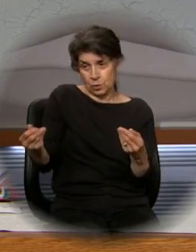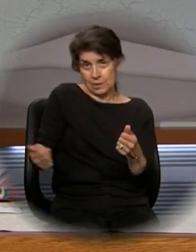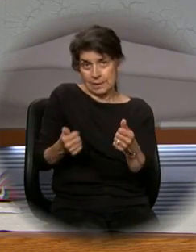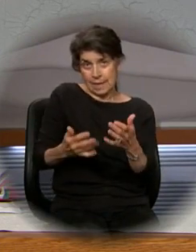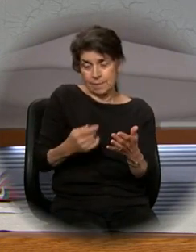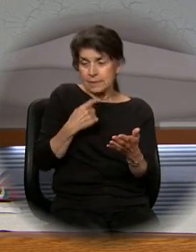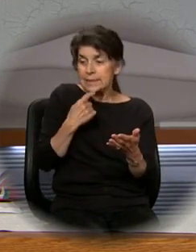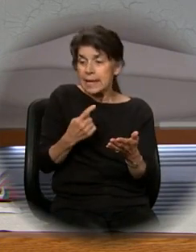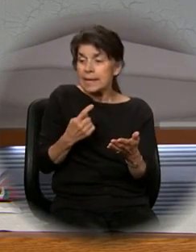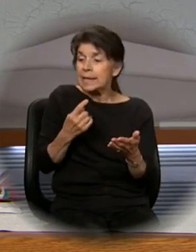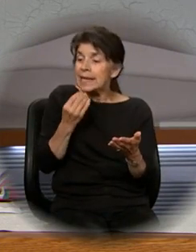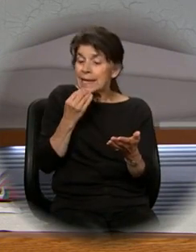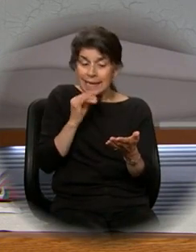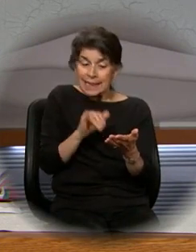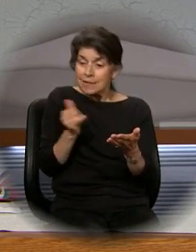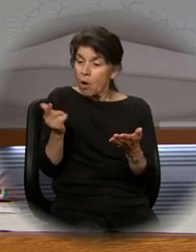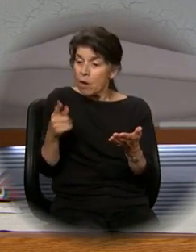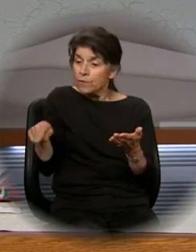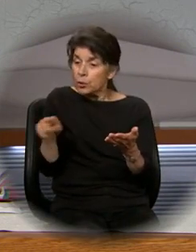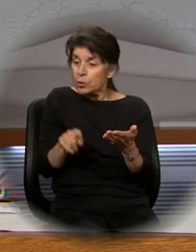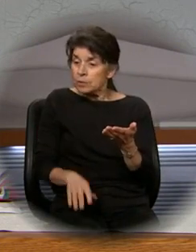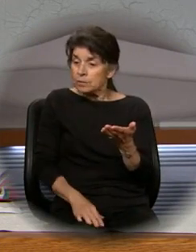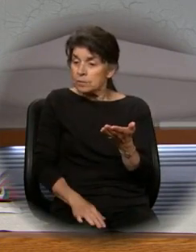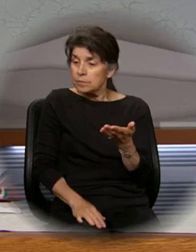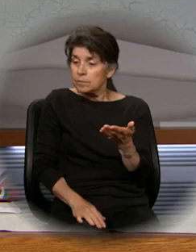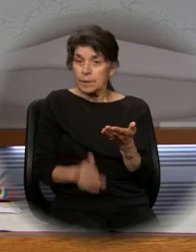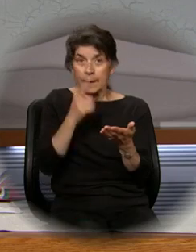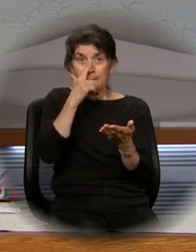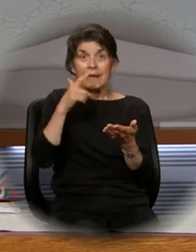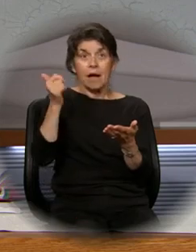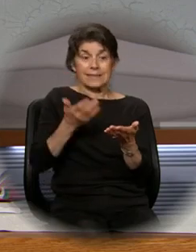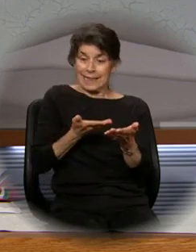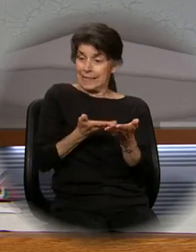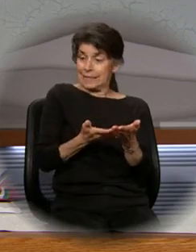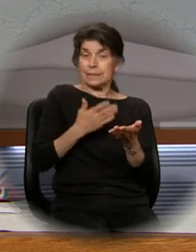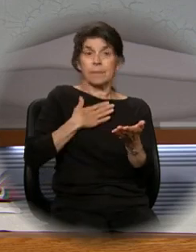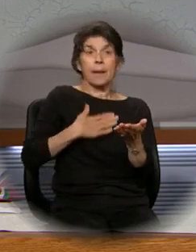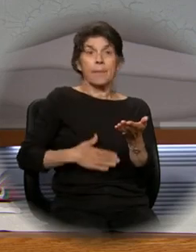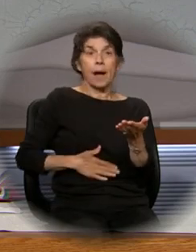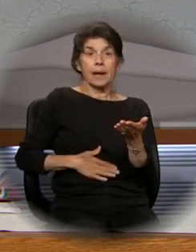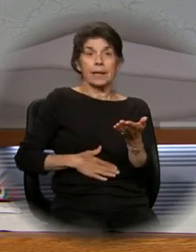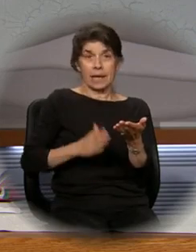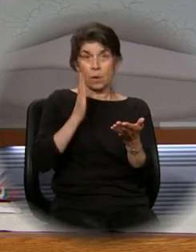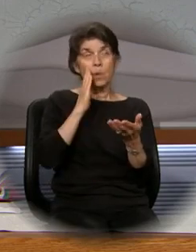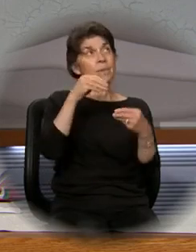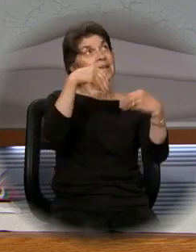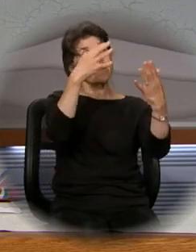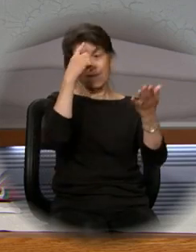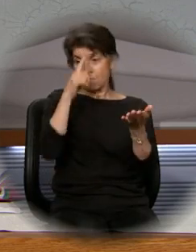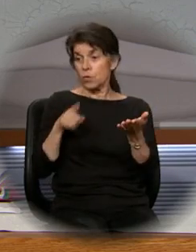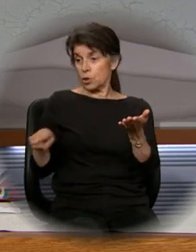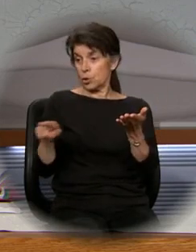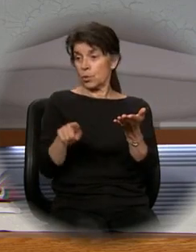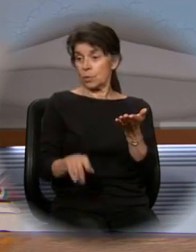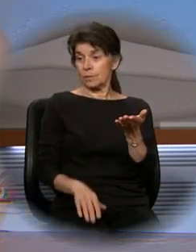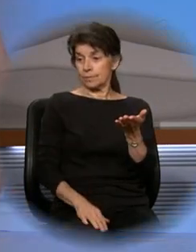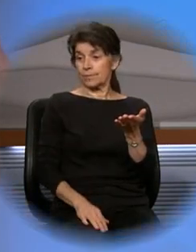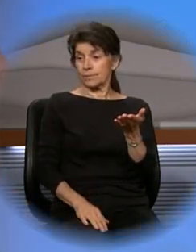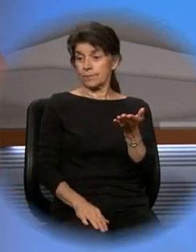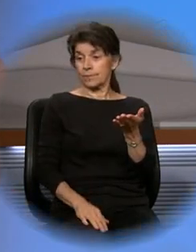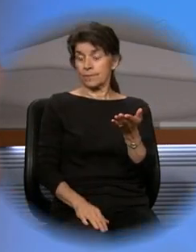saying, take this, all of you, and eat of it. For this is my body which will be given up for you.